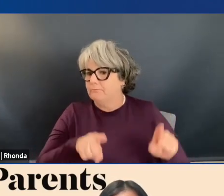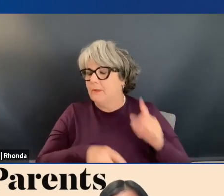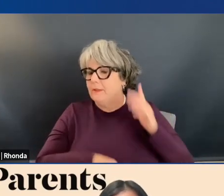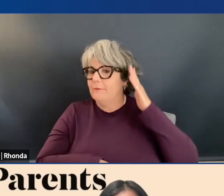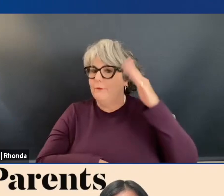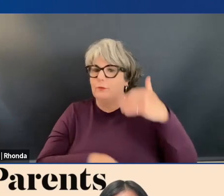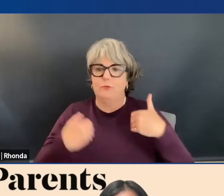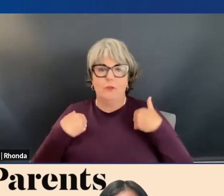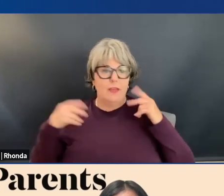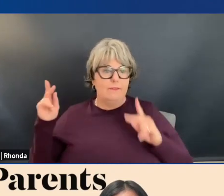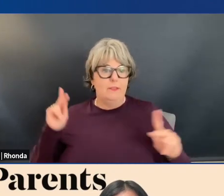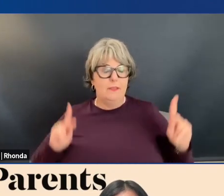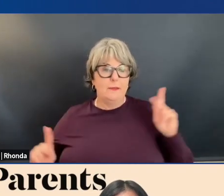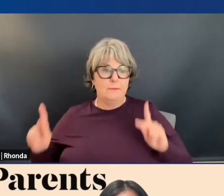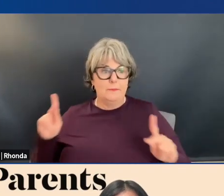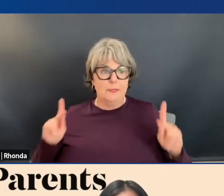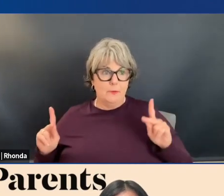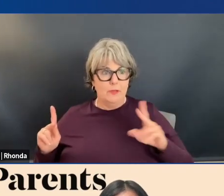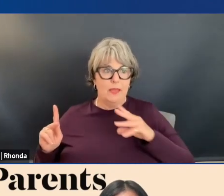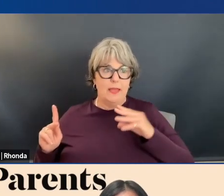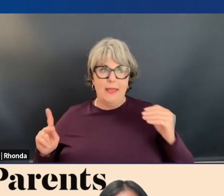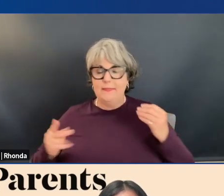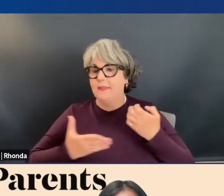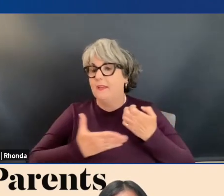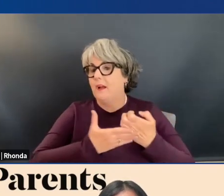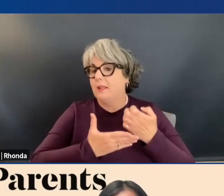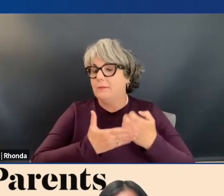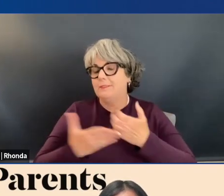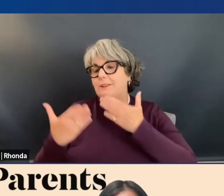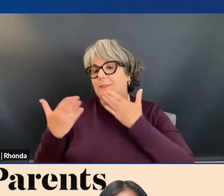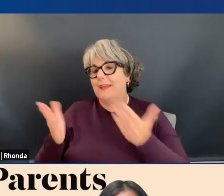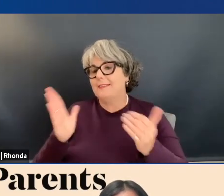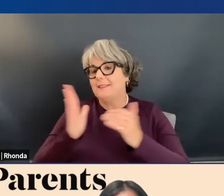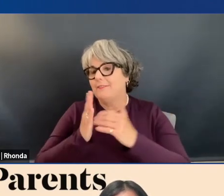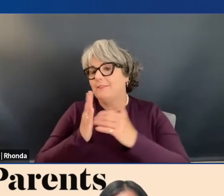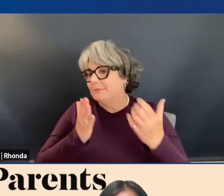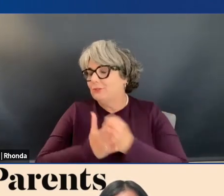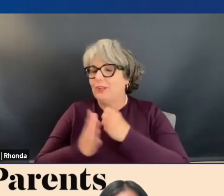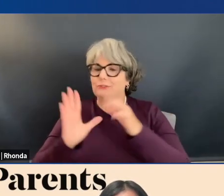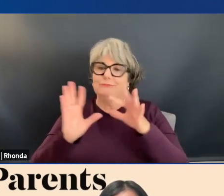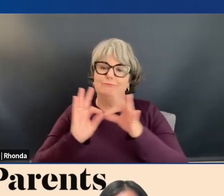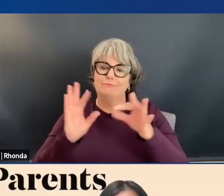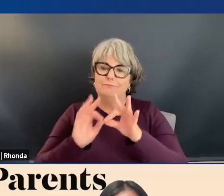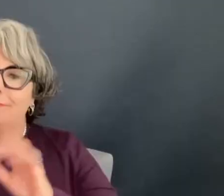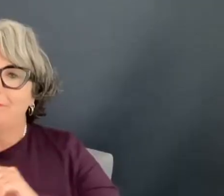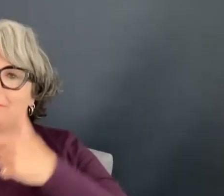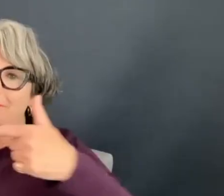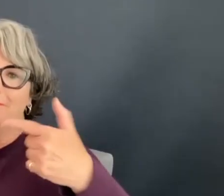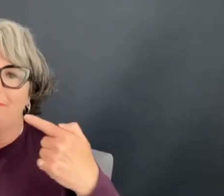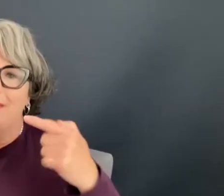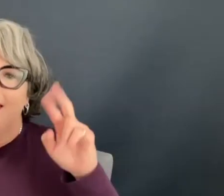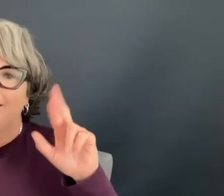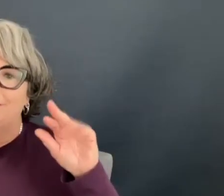future of our young people and our economy. So thanks for giving me a chance to talk about it. And back to you, Grace.